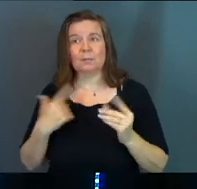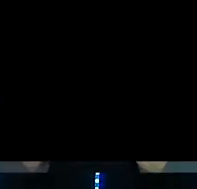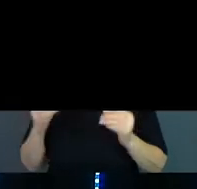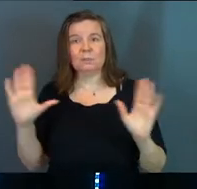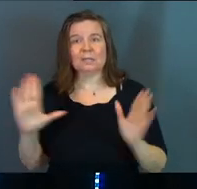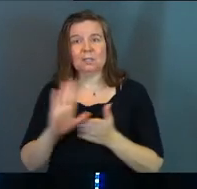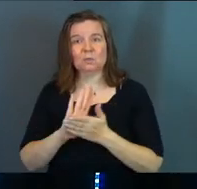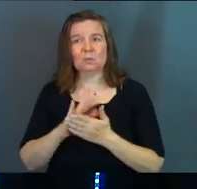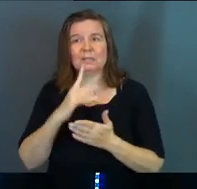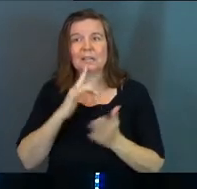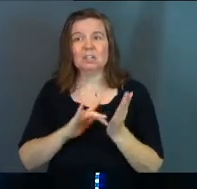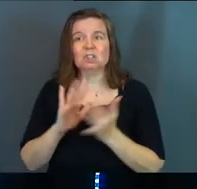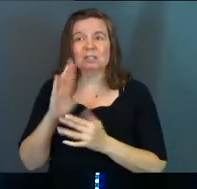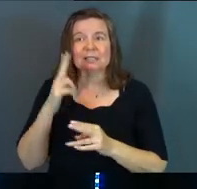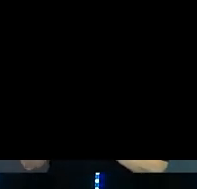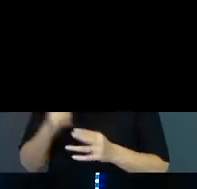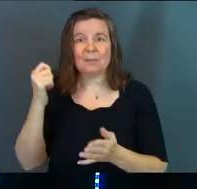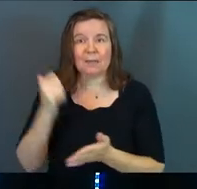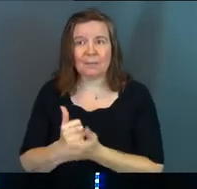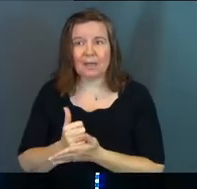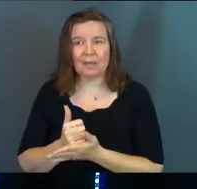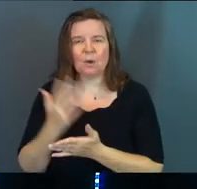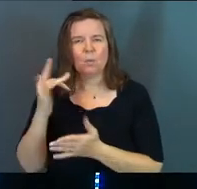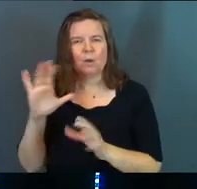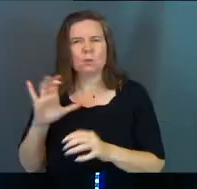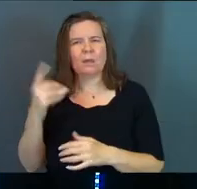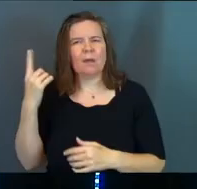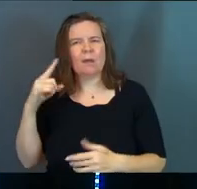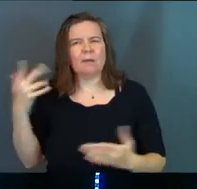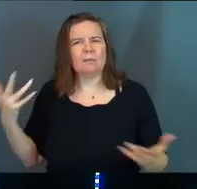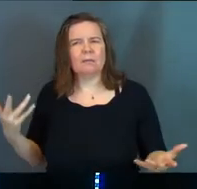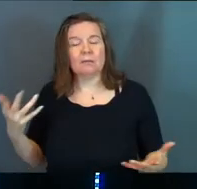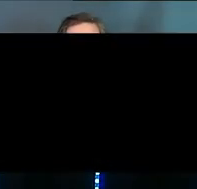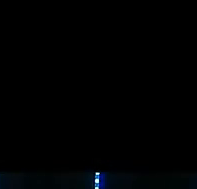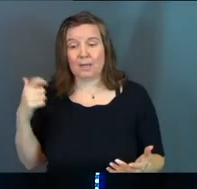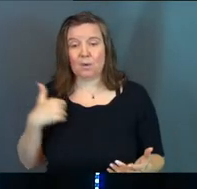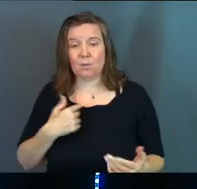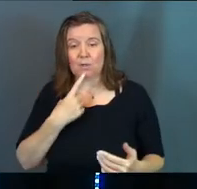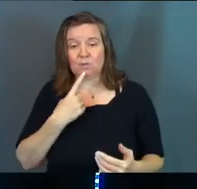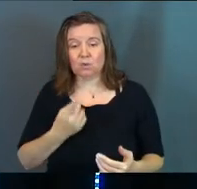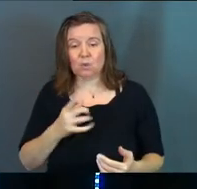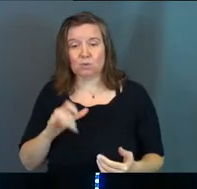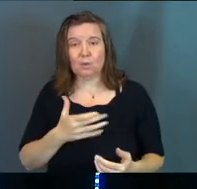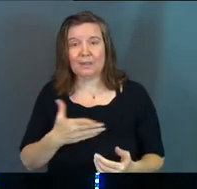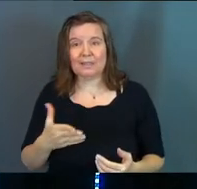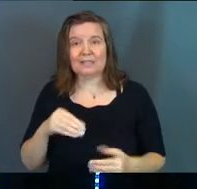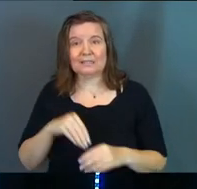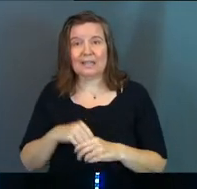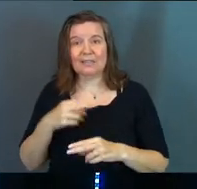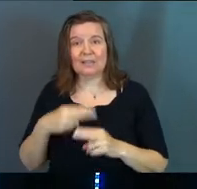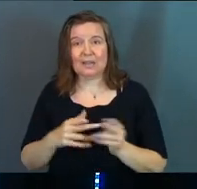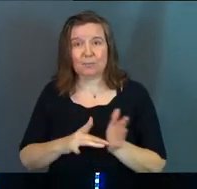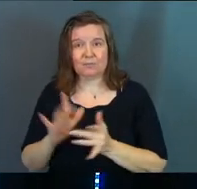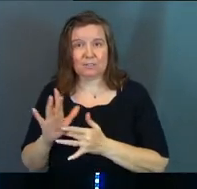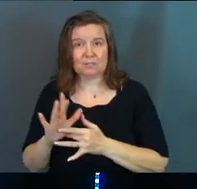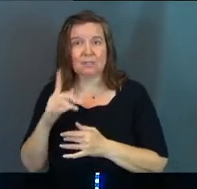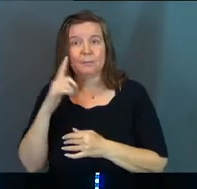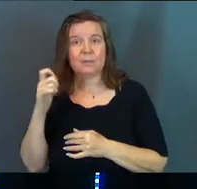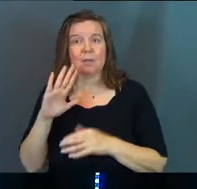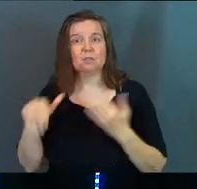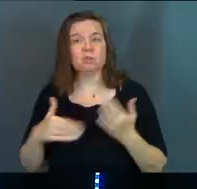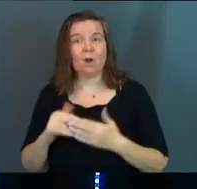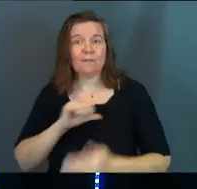do in Sunday school. They said in Jesus name. Amen. Why do we do that? Because we're told to do things in the name of Jesus. Because